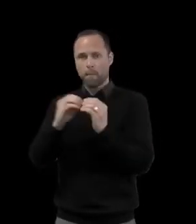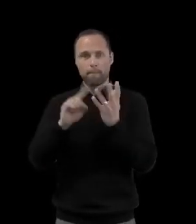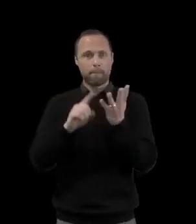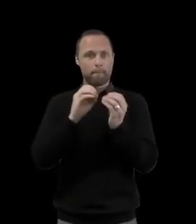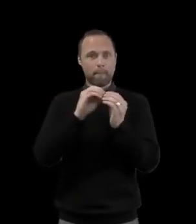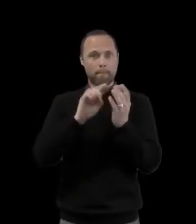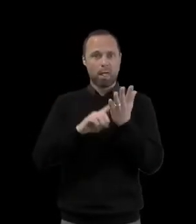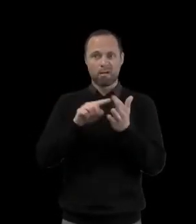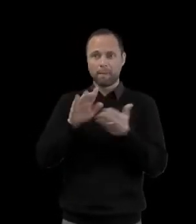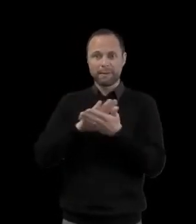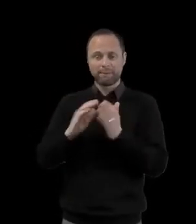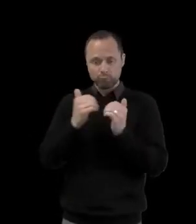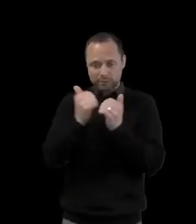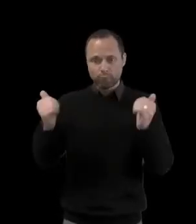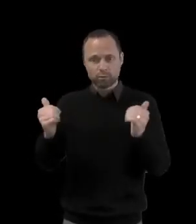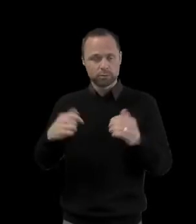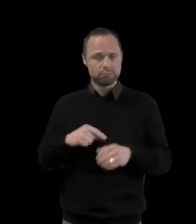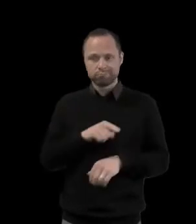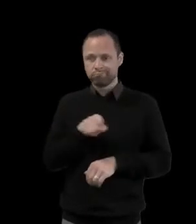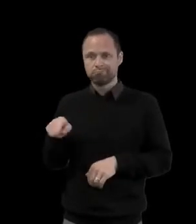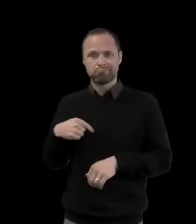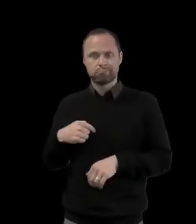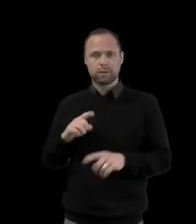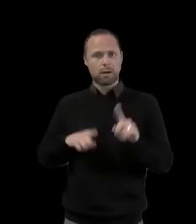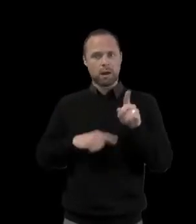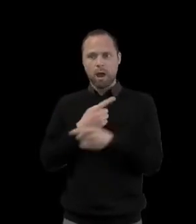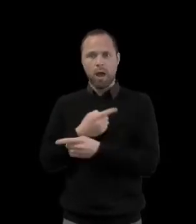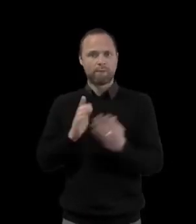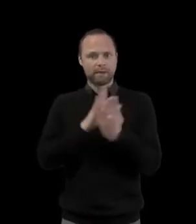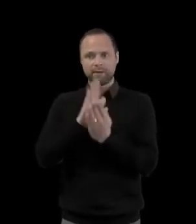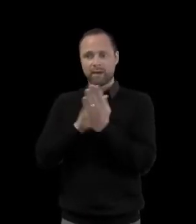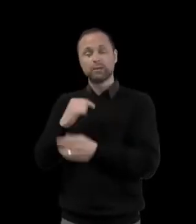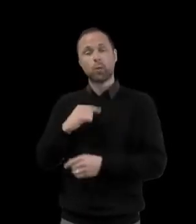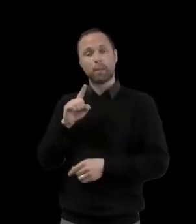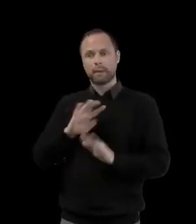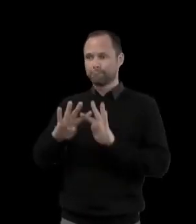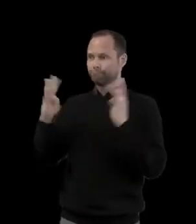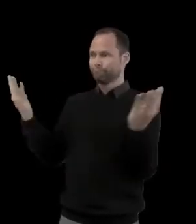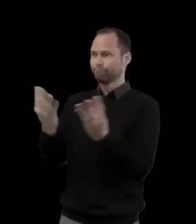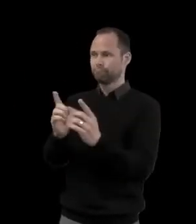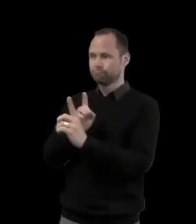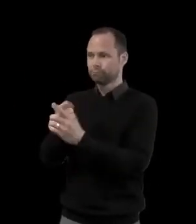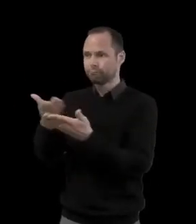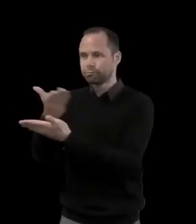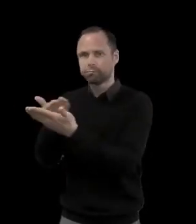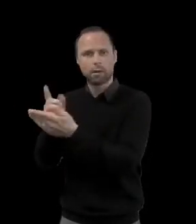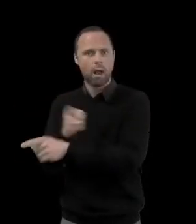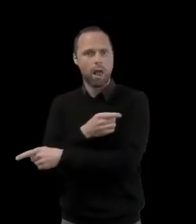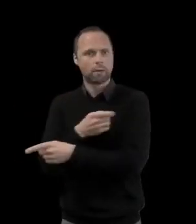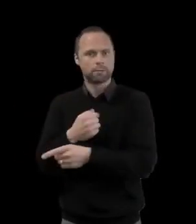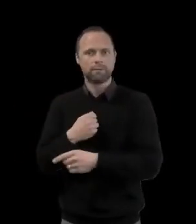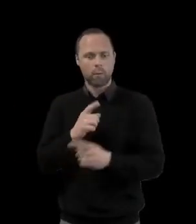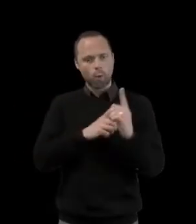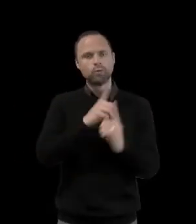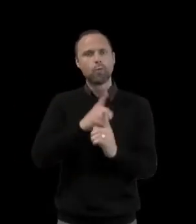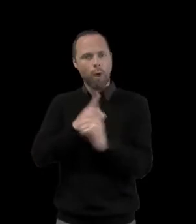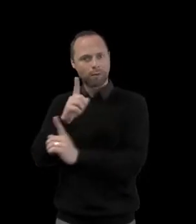has able And I've been able run any group sessions. And that's something that God has really taught me.